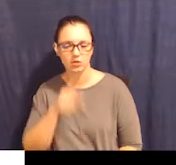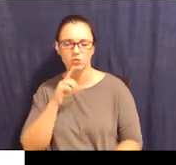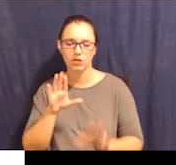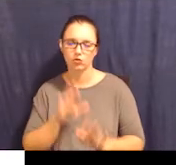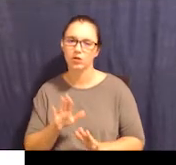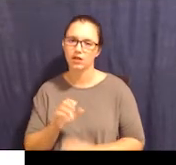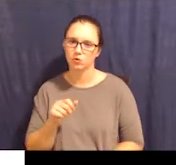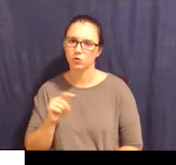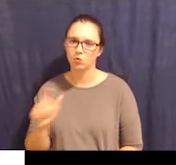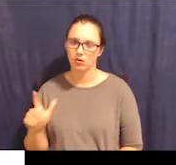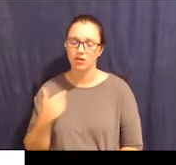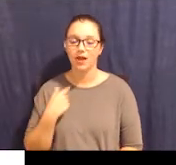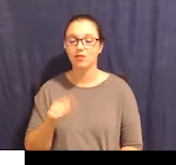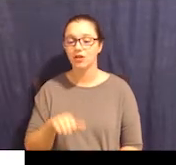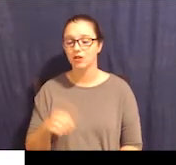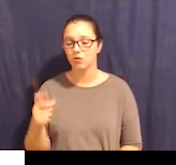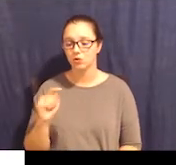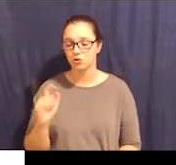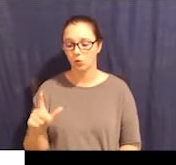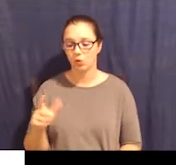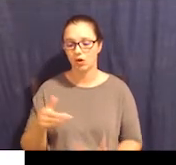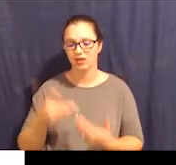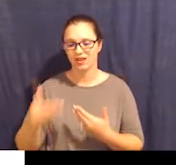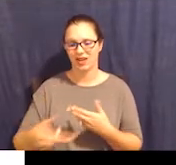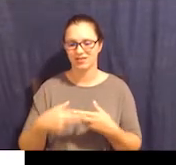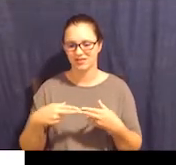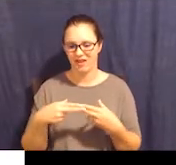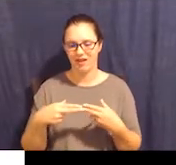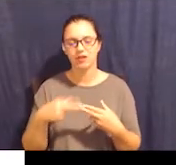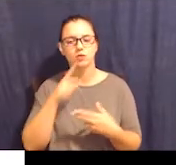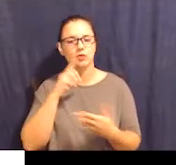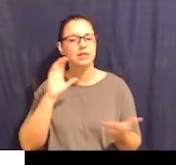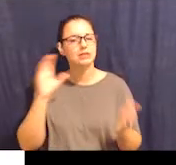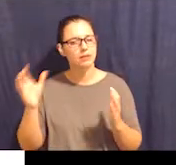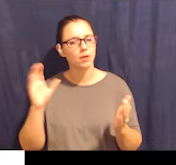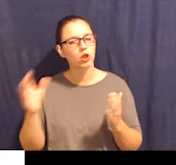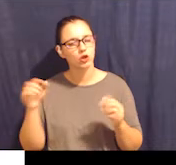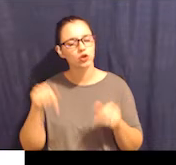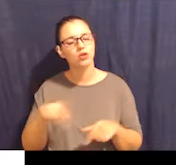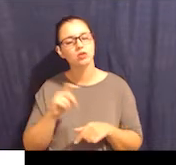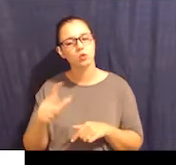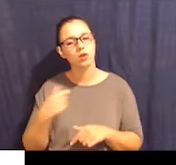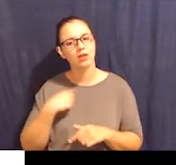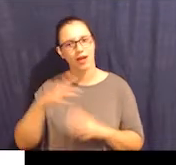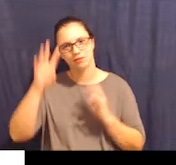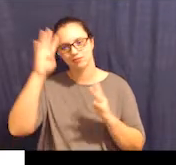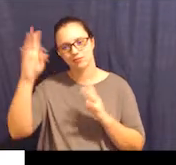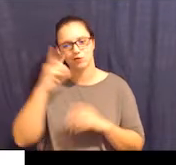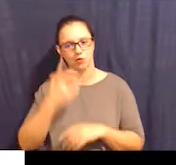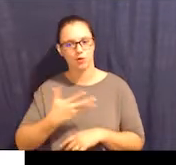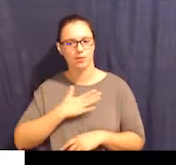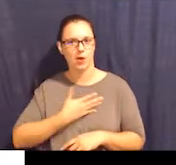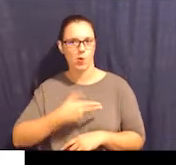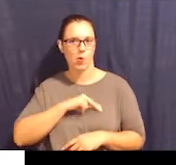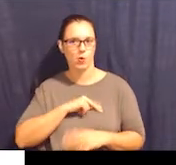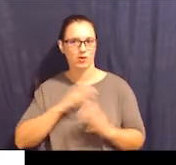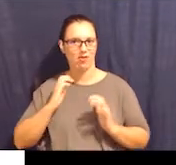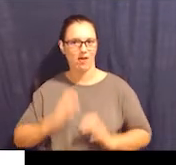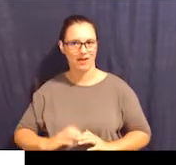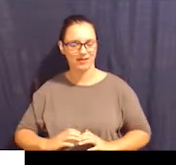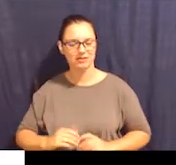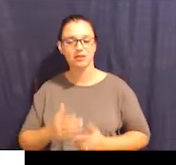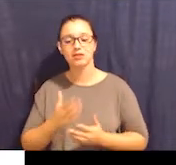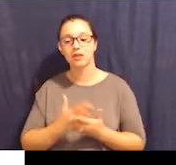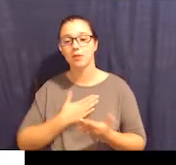this is a really great tool. I have another tool on this next slide that's pretty similar. This is a tool that I came up with for my clients.